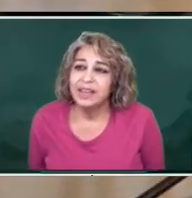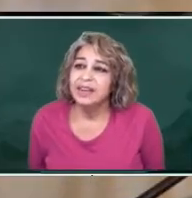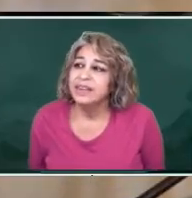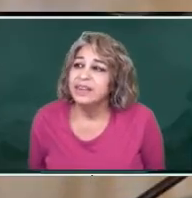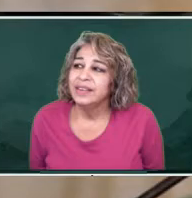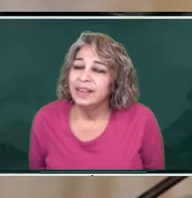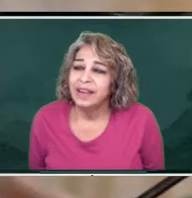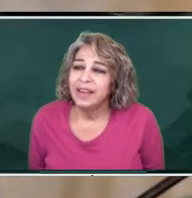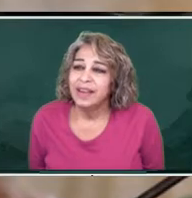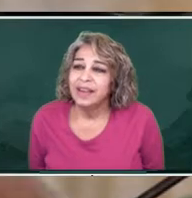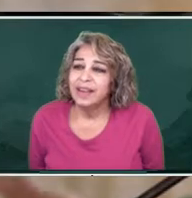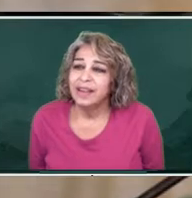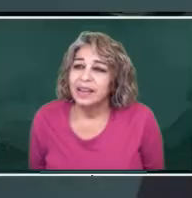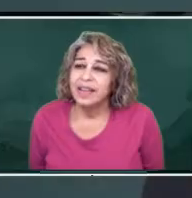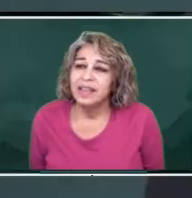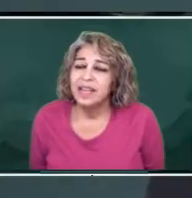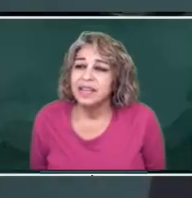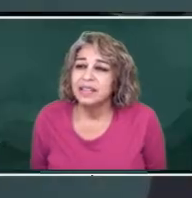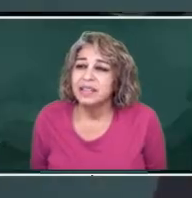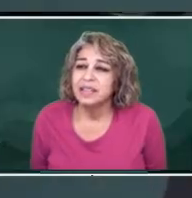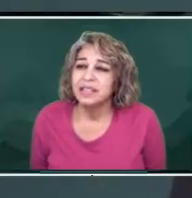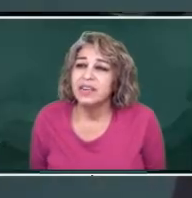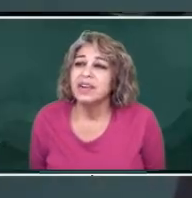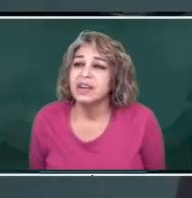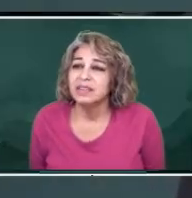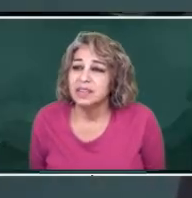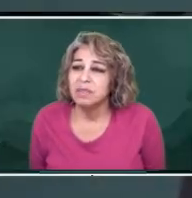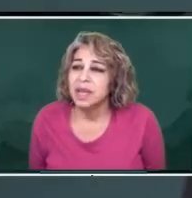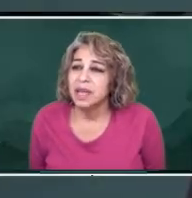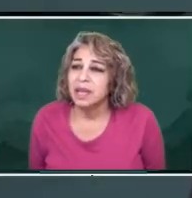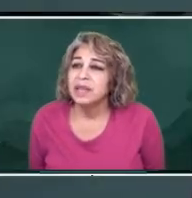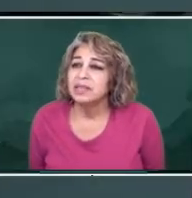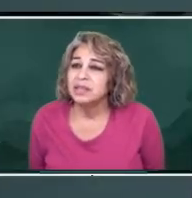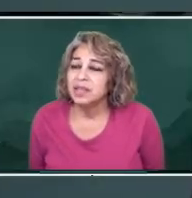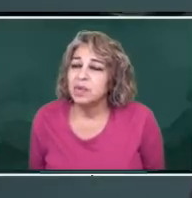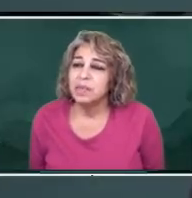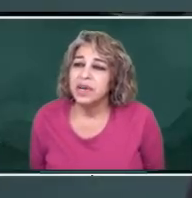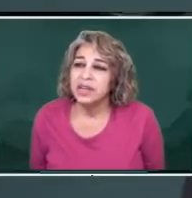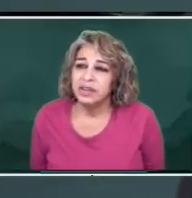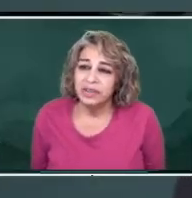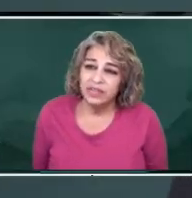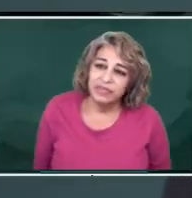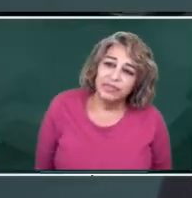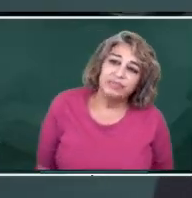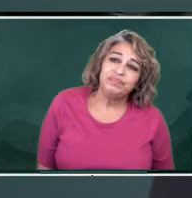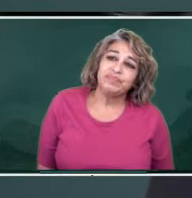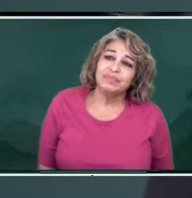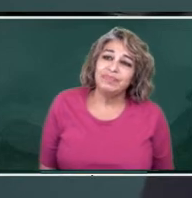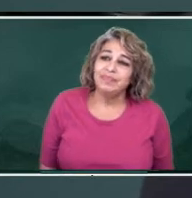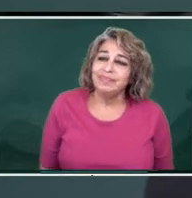And then, and he sits there and looks at me to see what I'm going to do.